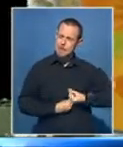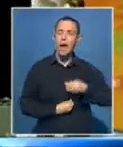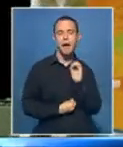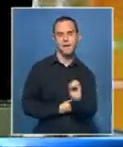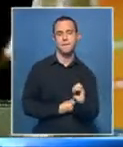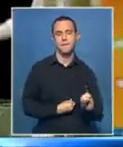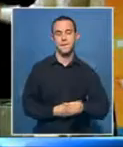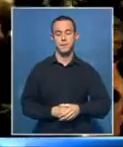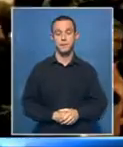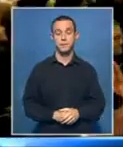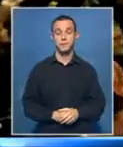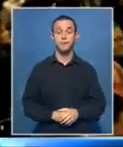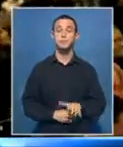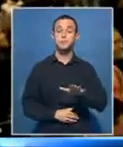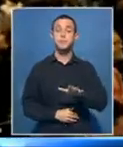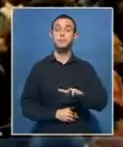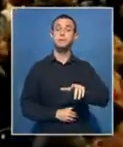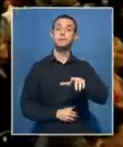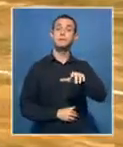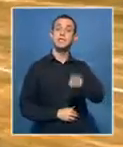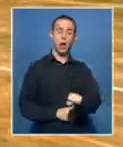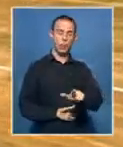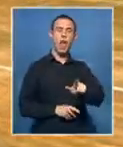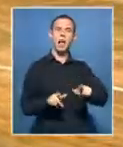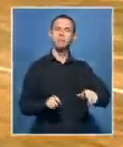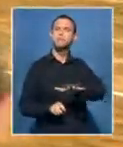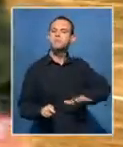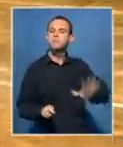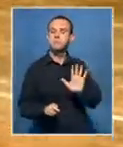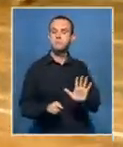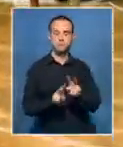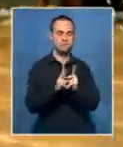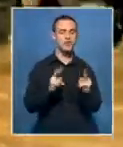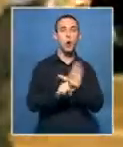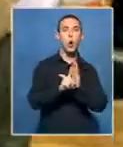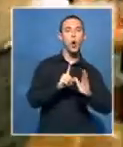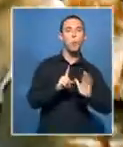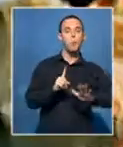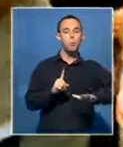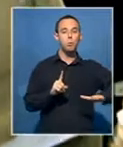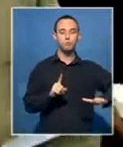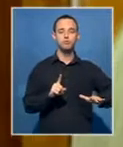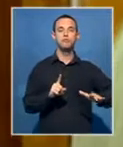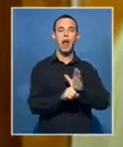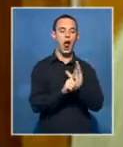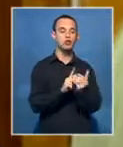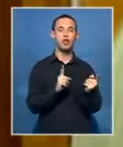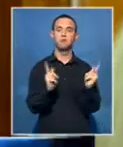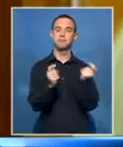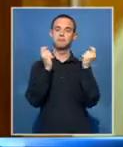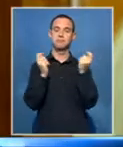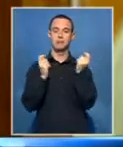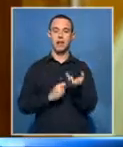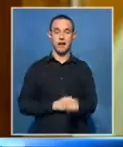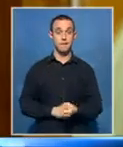In the Southern Cape cultural groups celebrated their diversity. believe it is time that we put the